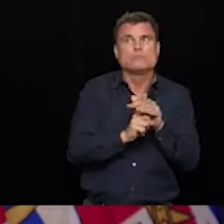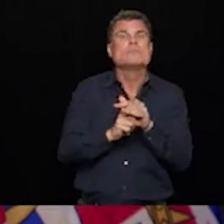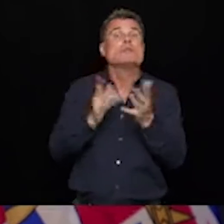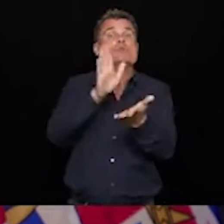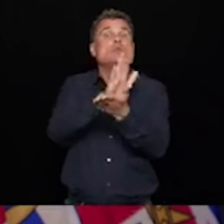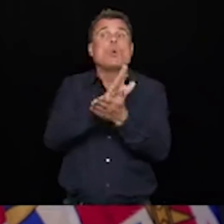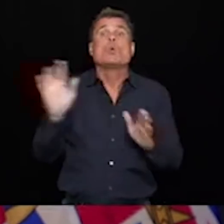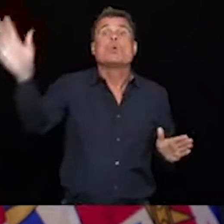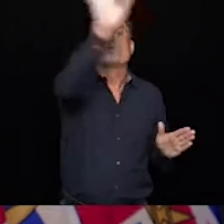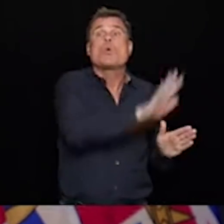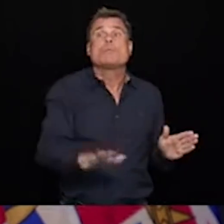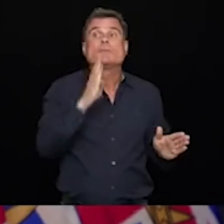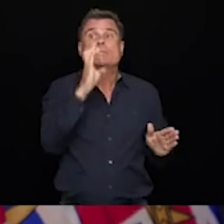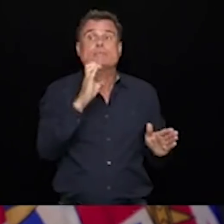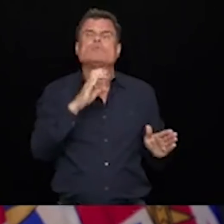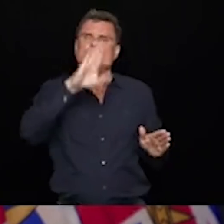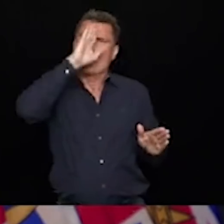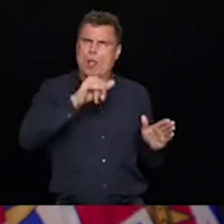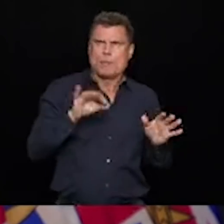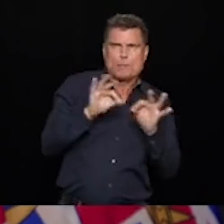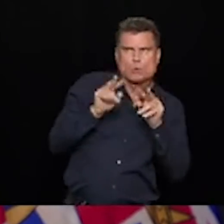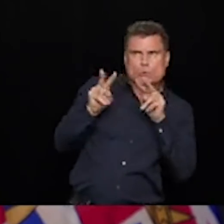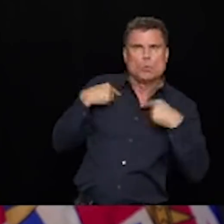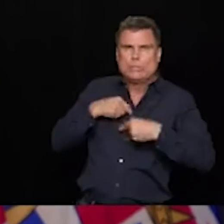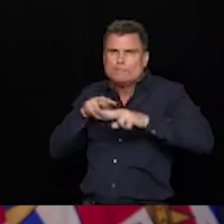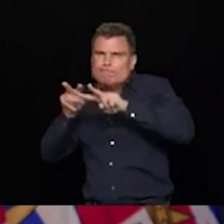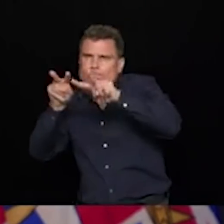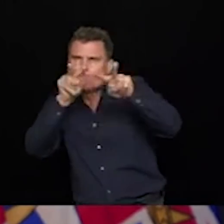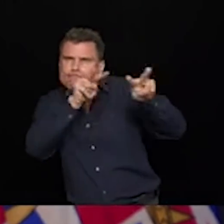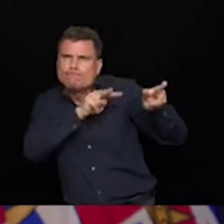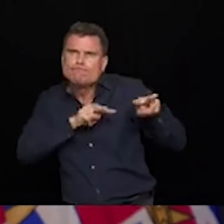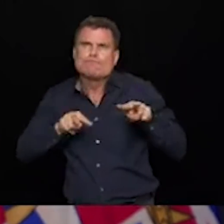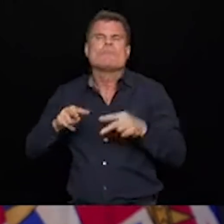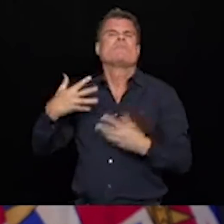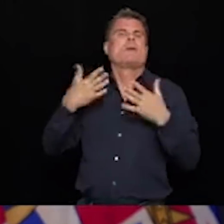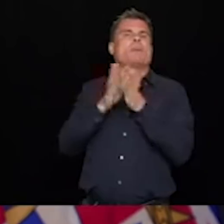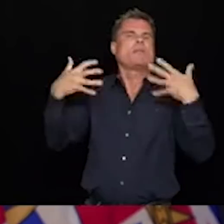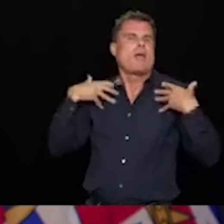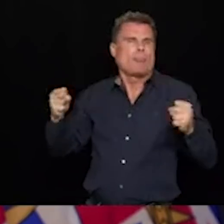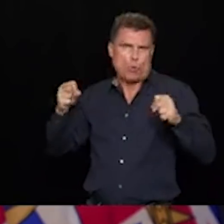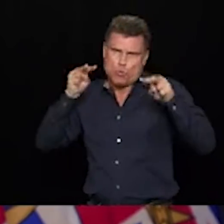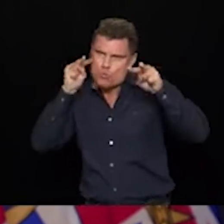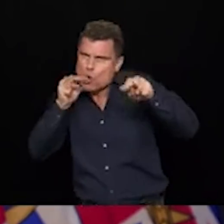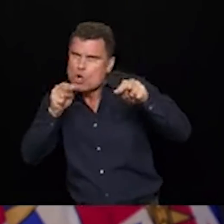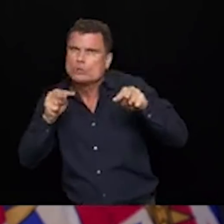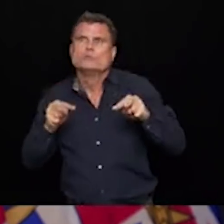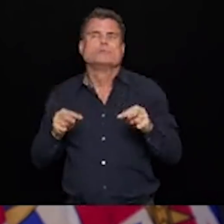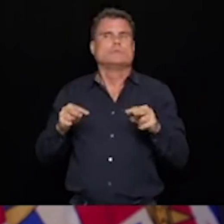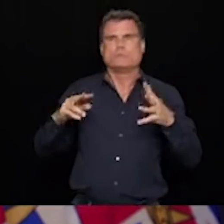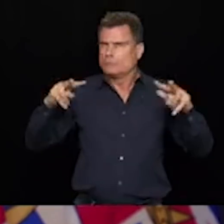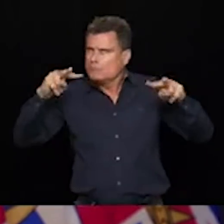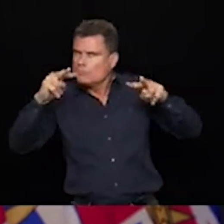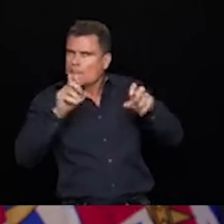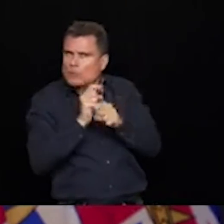are working with schools and public health together to manage any cases that arise. We have had a number of exposures in